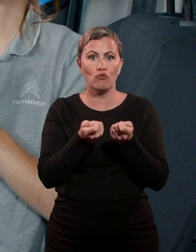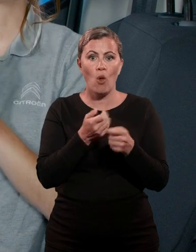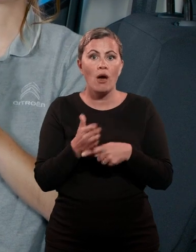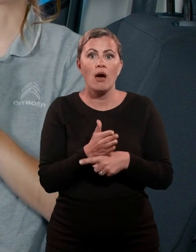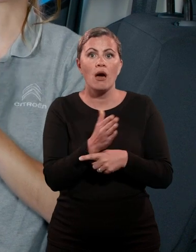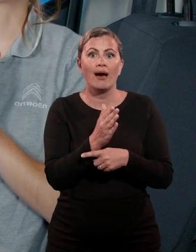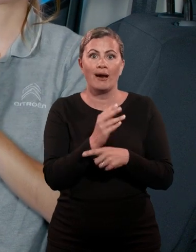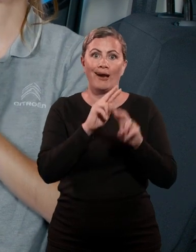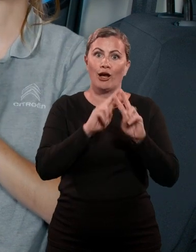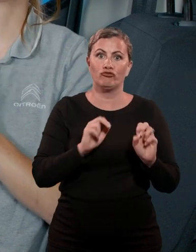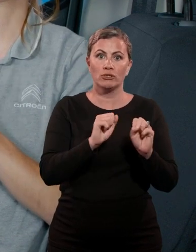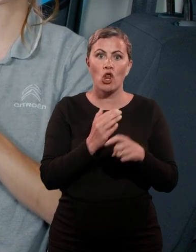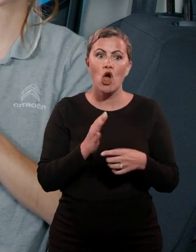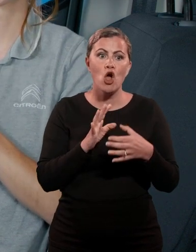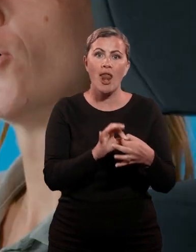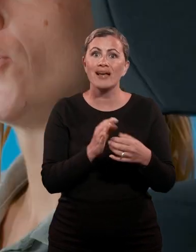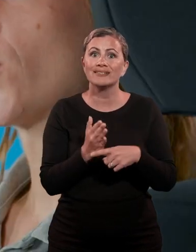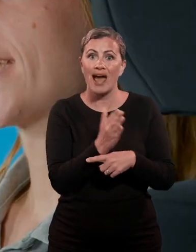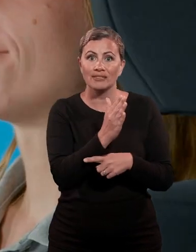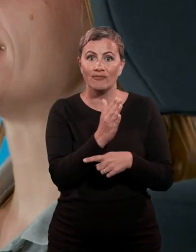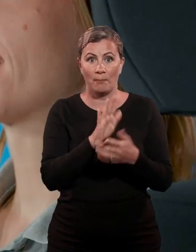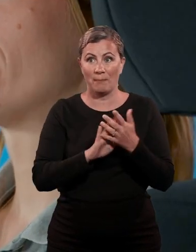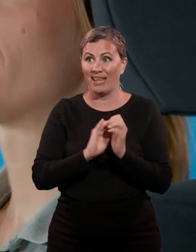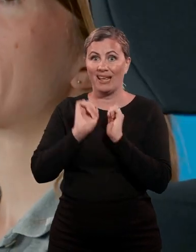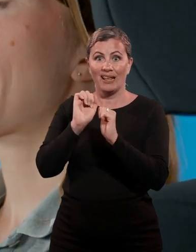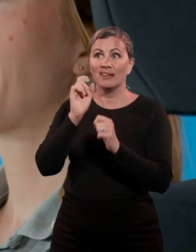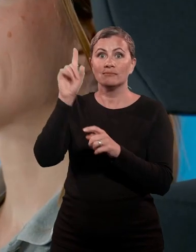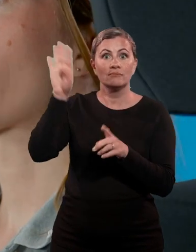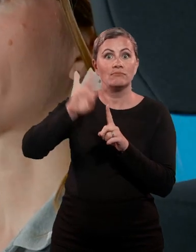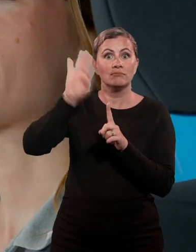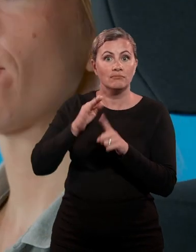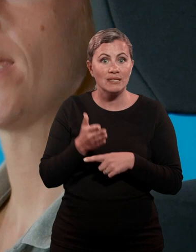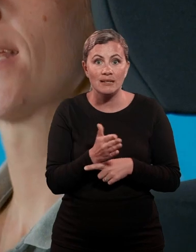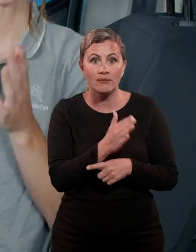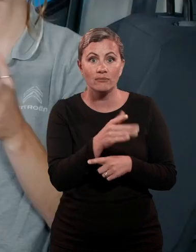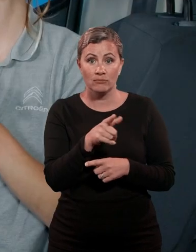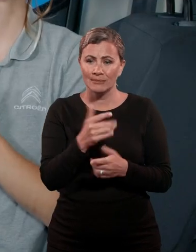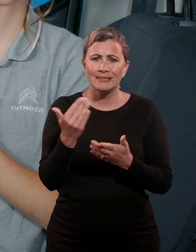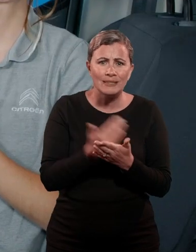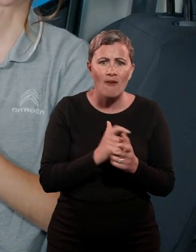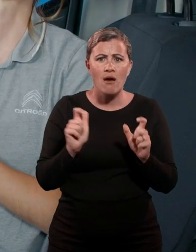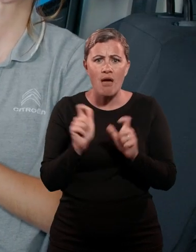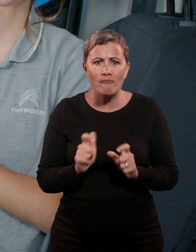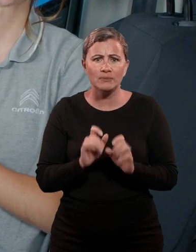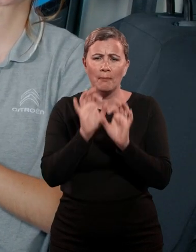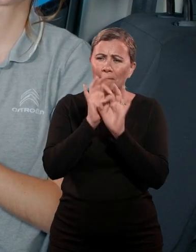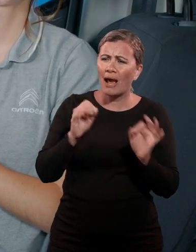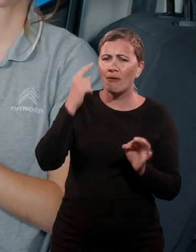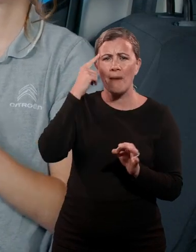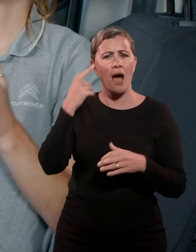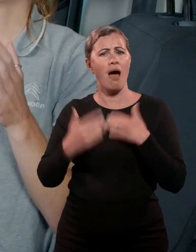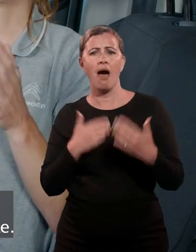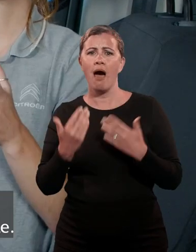The intuitive satellite navigation system. Your safety, comfort, and peace of mind have been carefully considered by the designers.